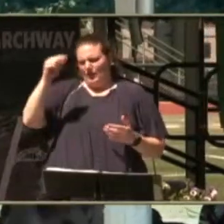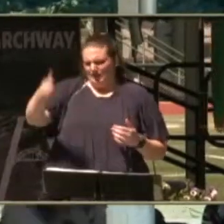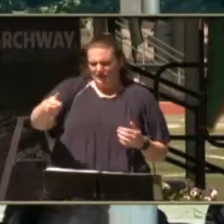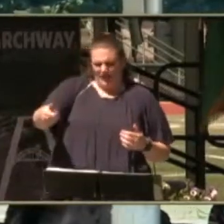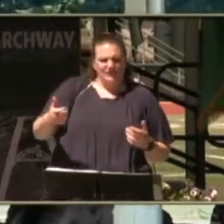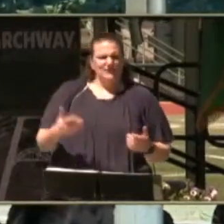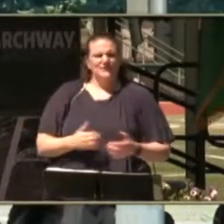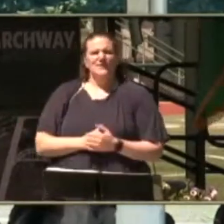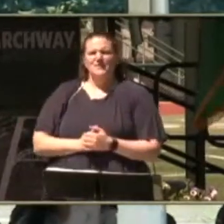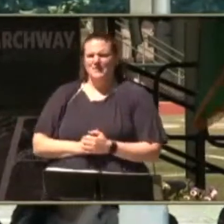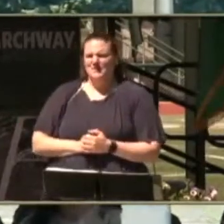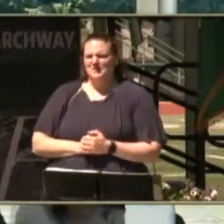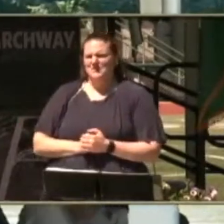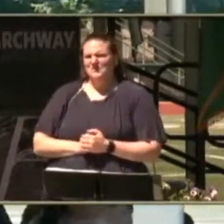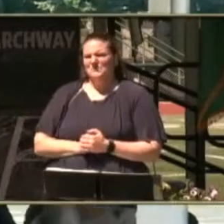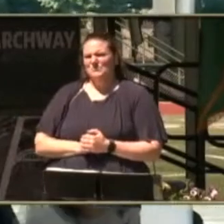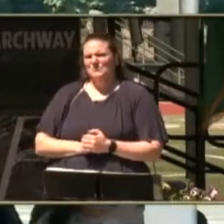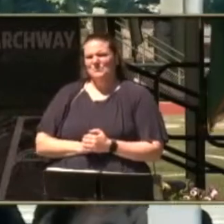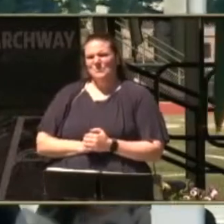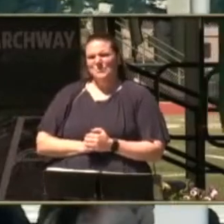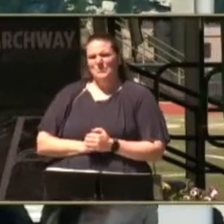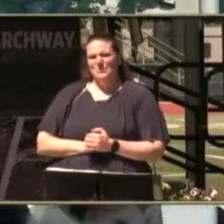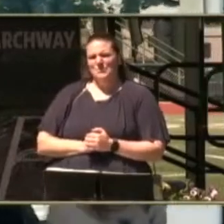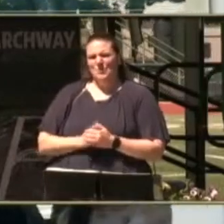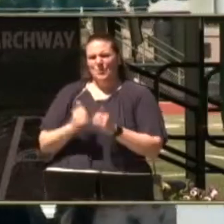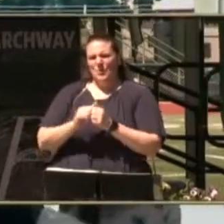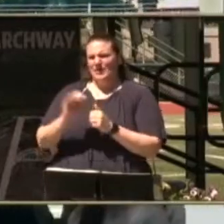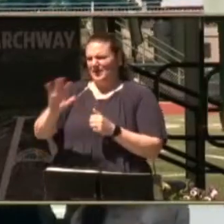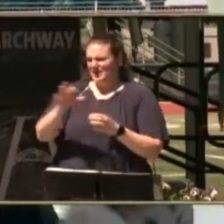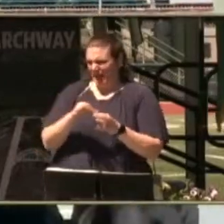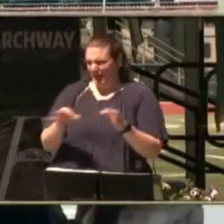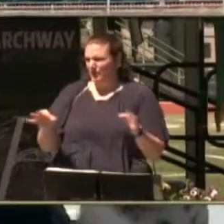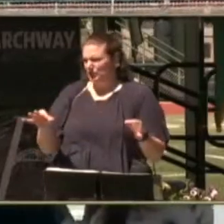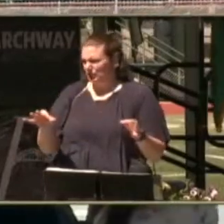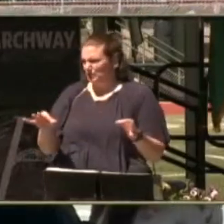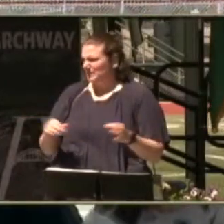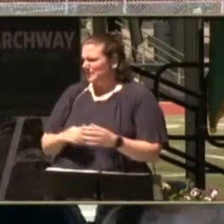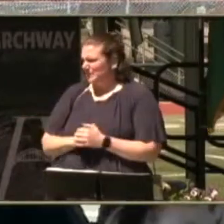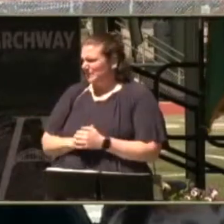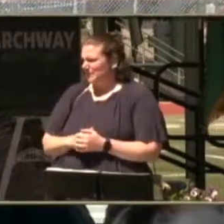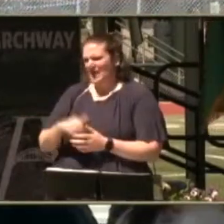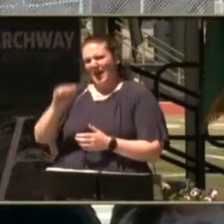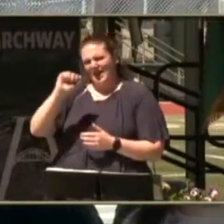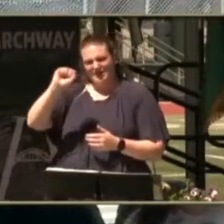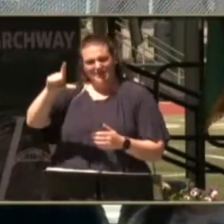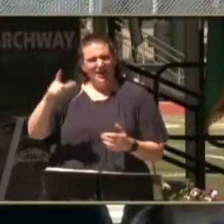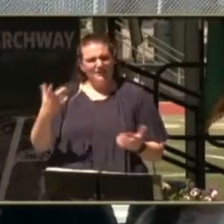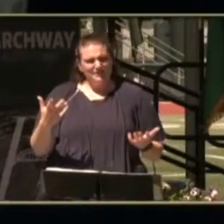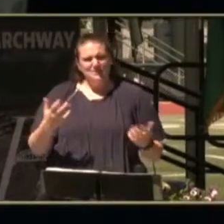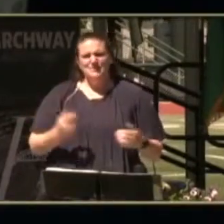through his language asl